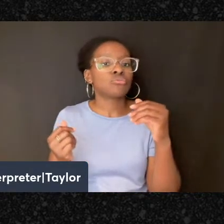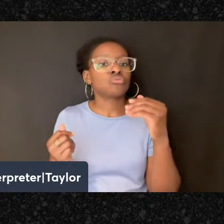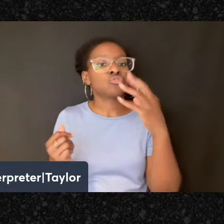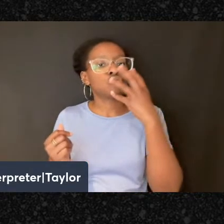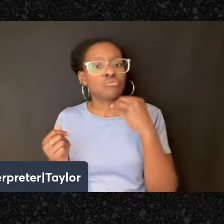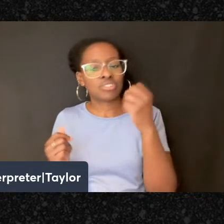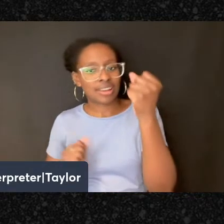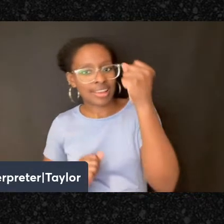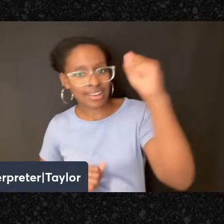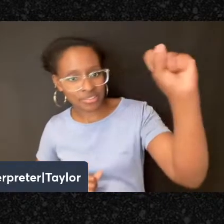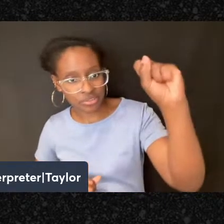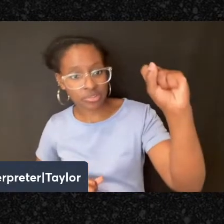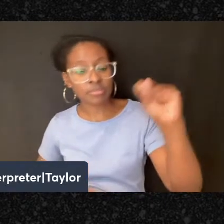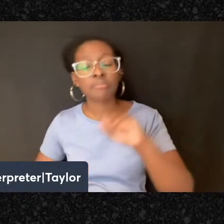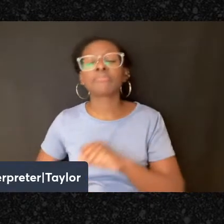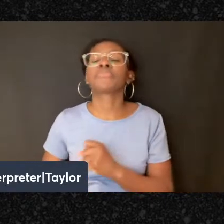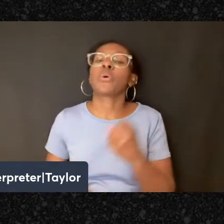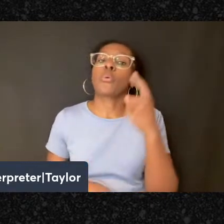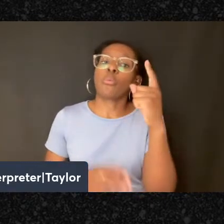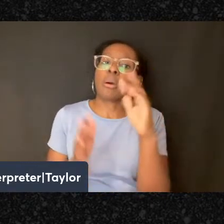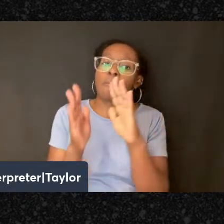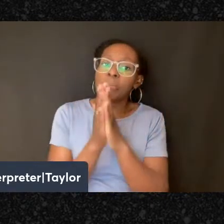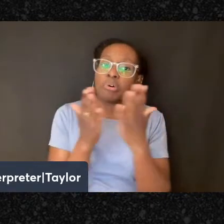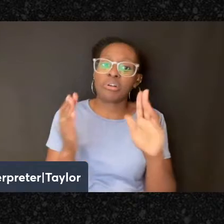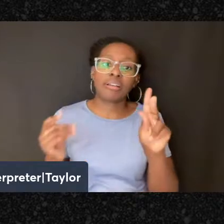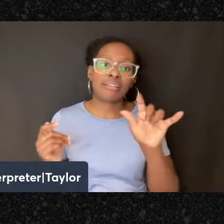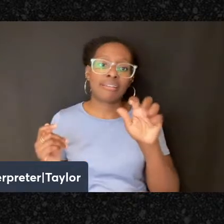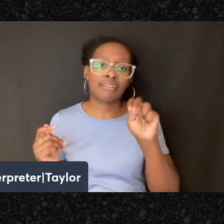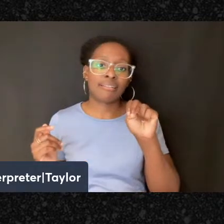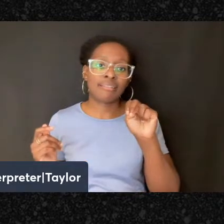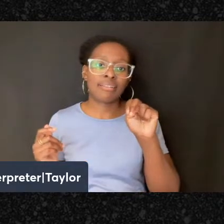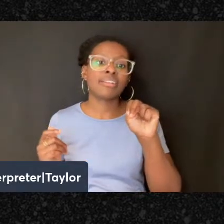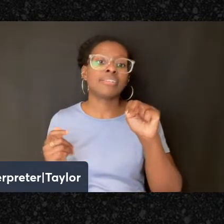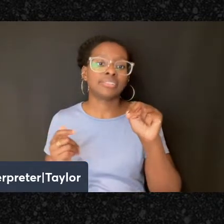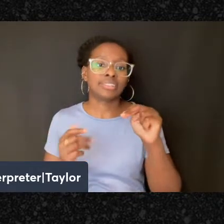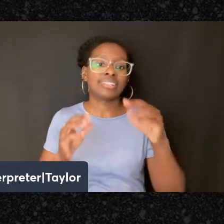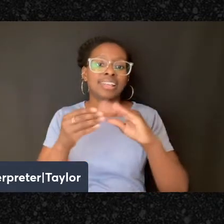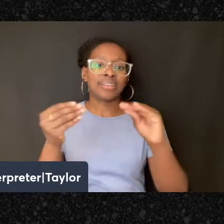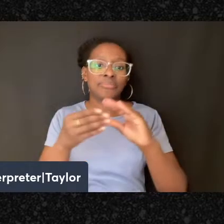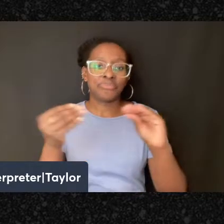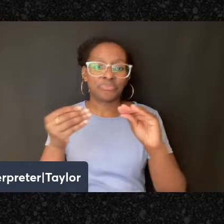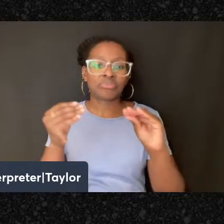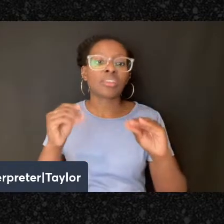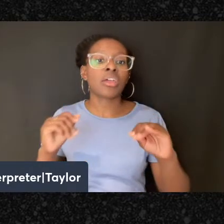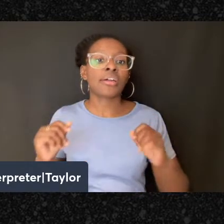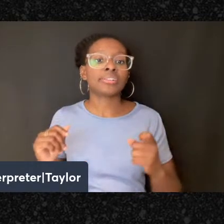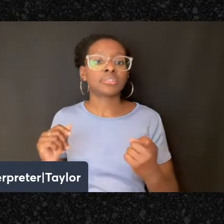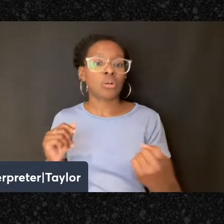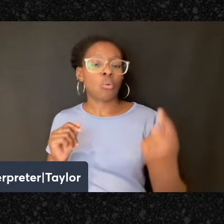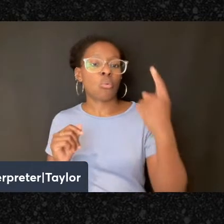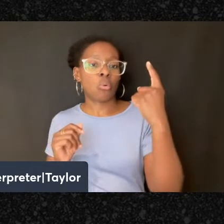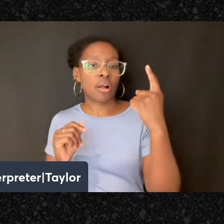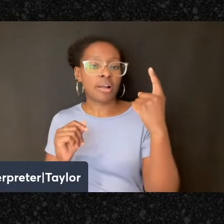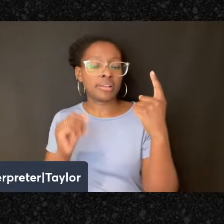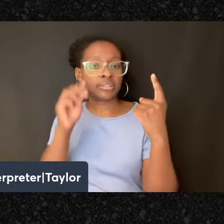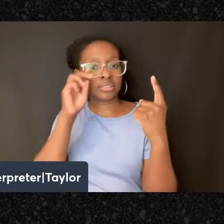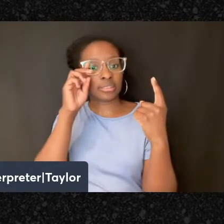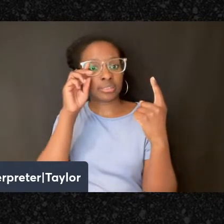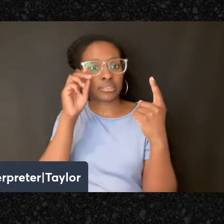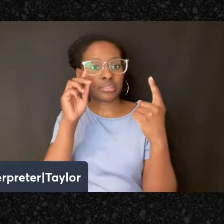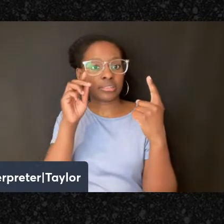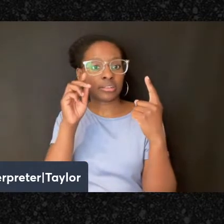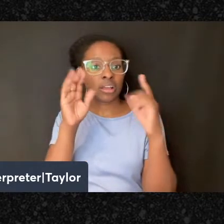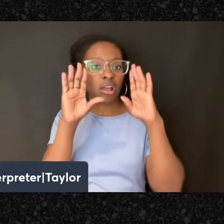One of the books that Kenyon highlighted in his slides was Chaim Rothman's No Masters But God, which mainly deals with Orthodox